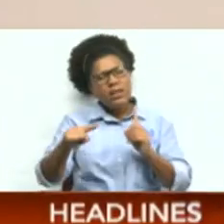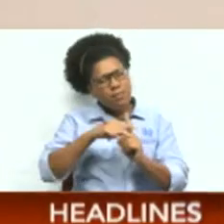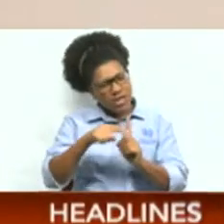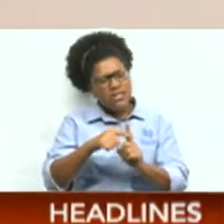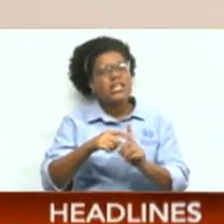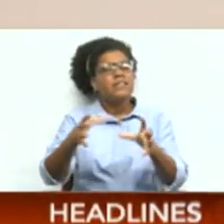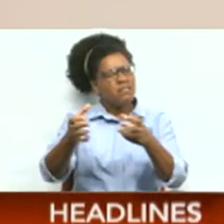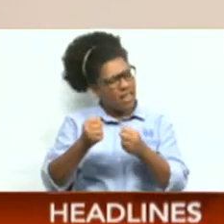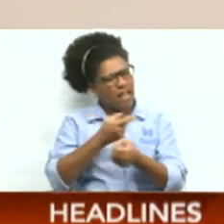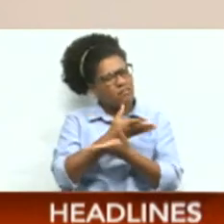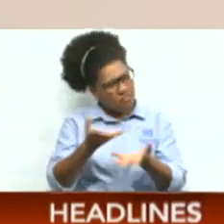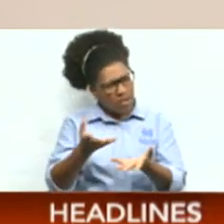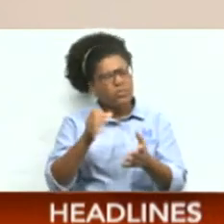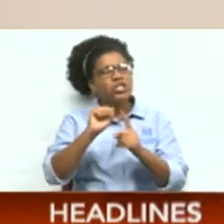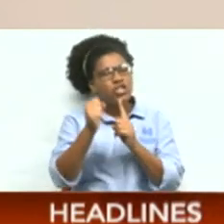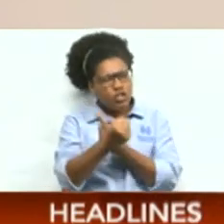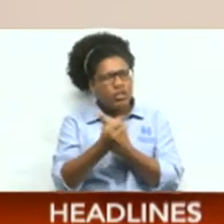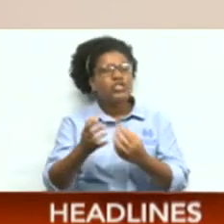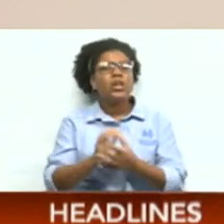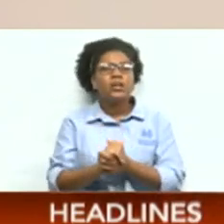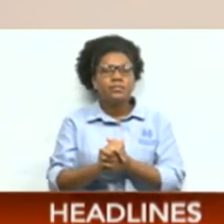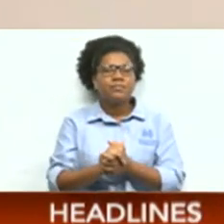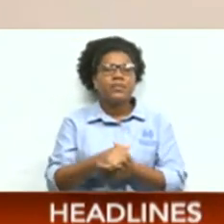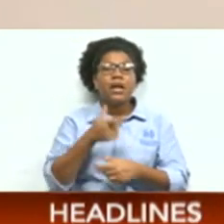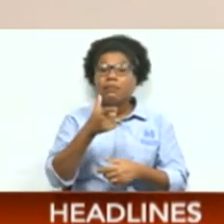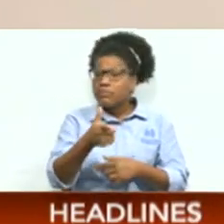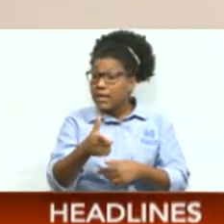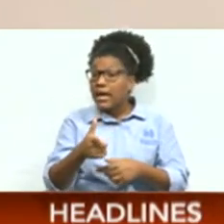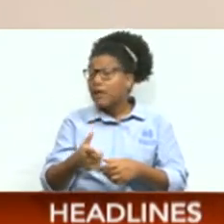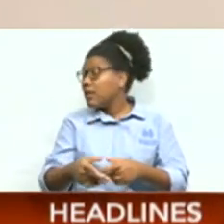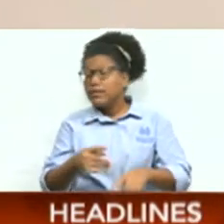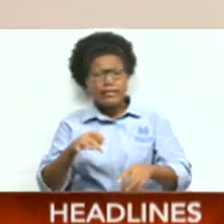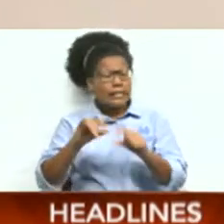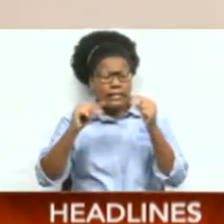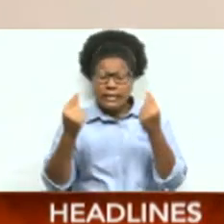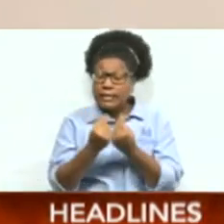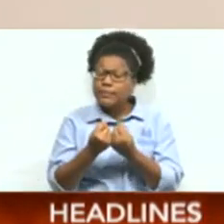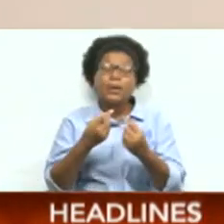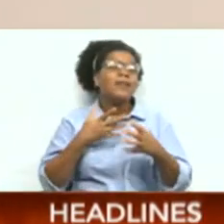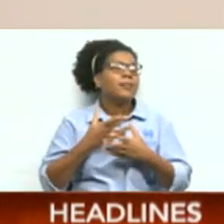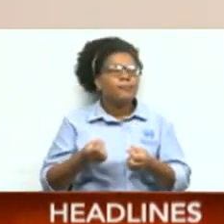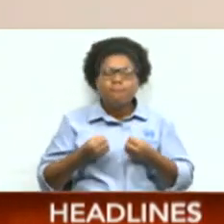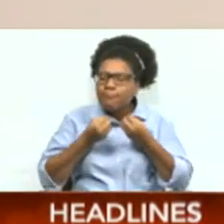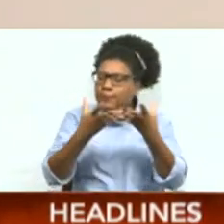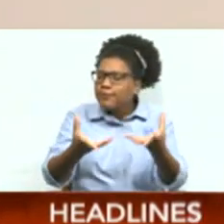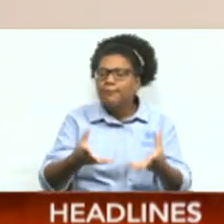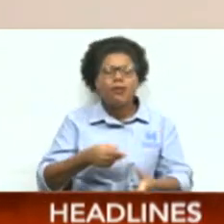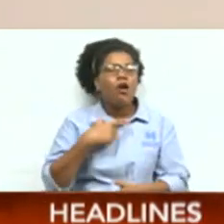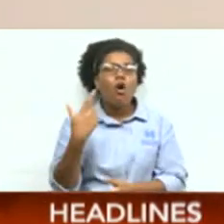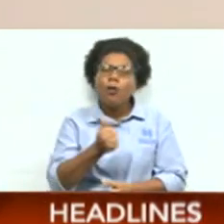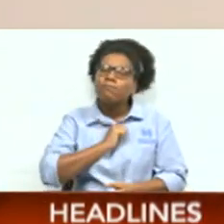it. Most say the boys give everything that they had and